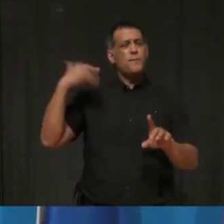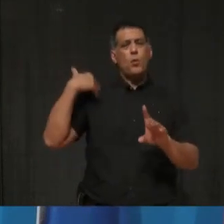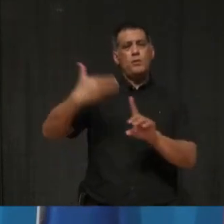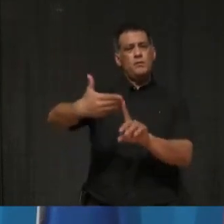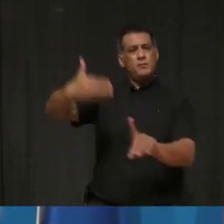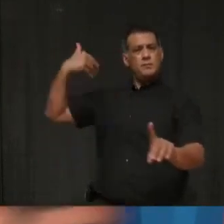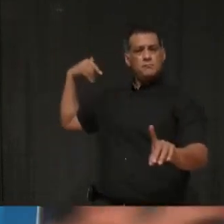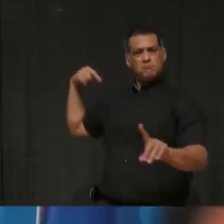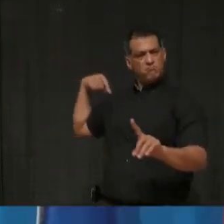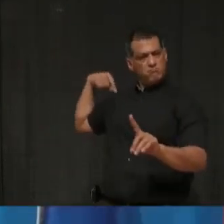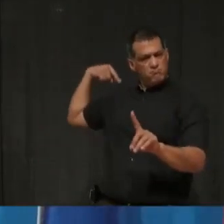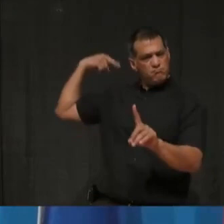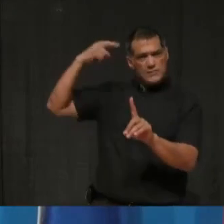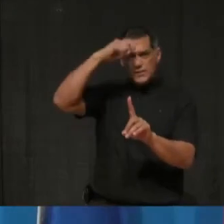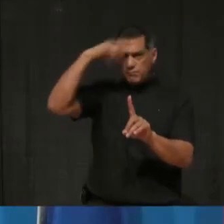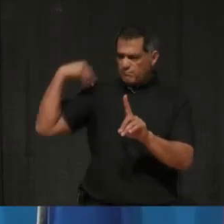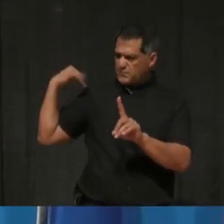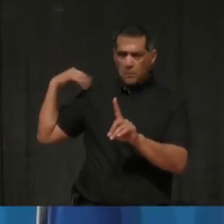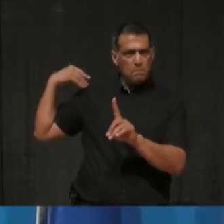so much for the question, Steve.